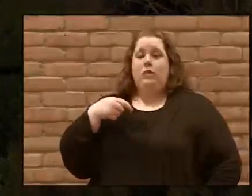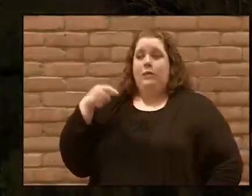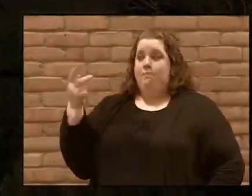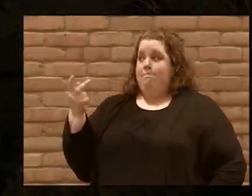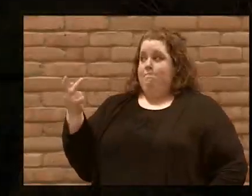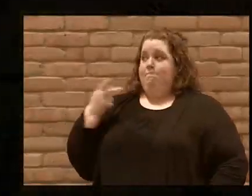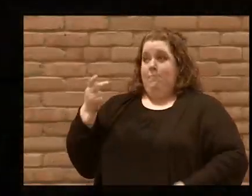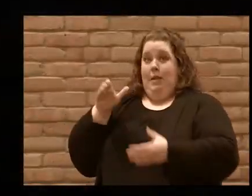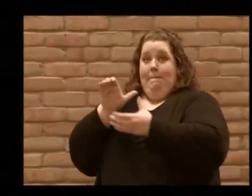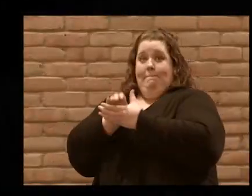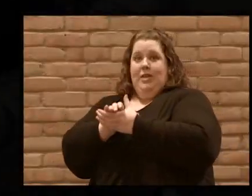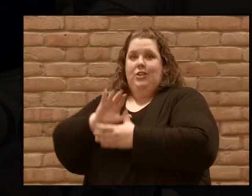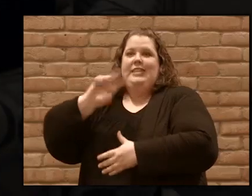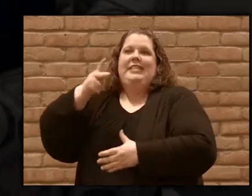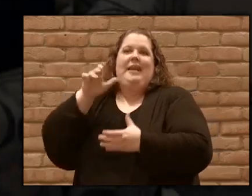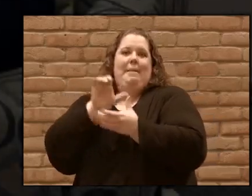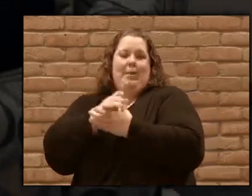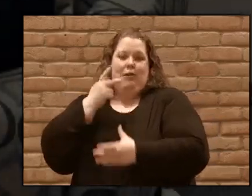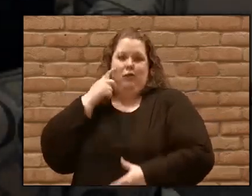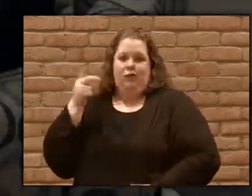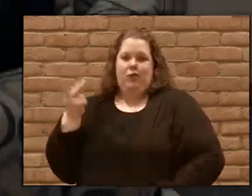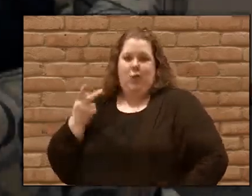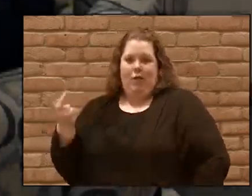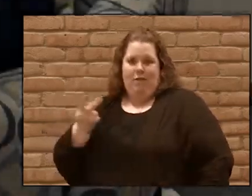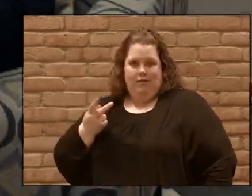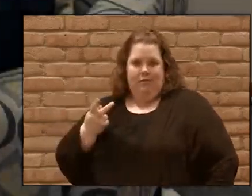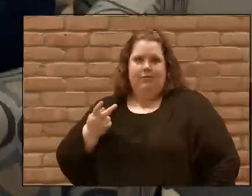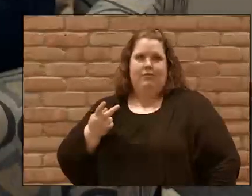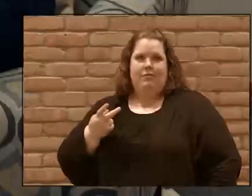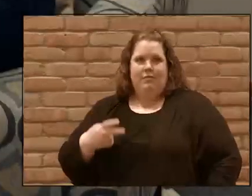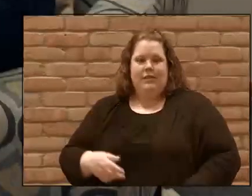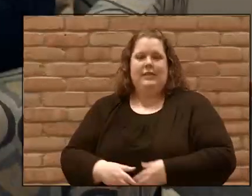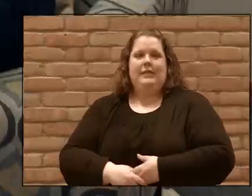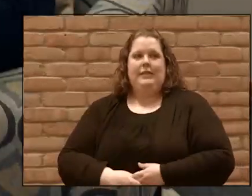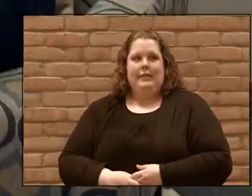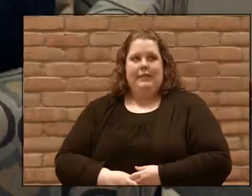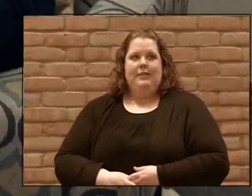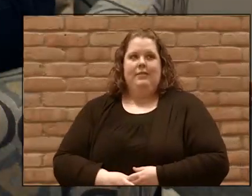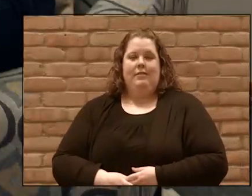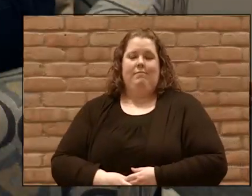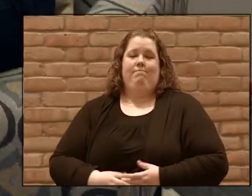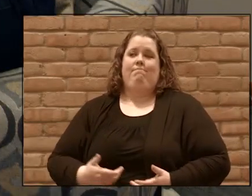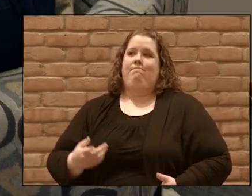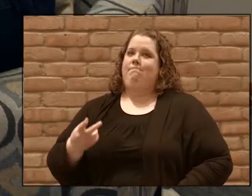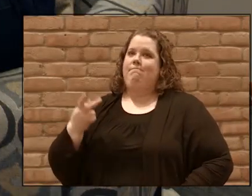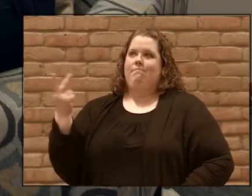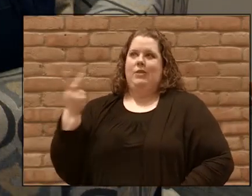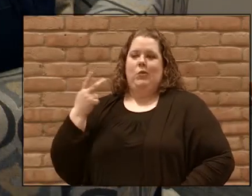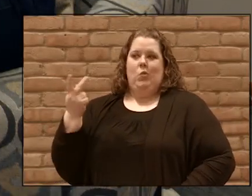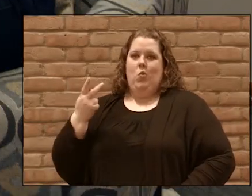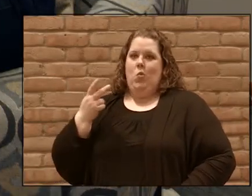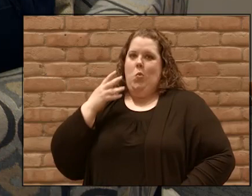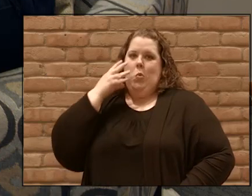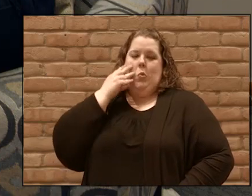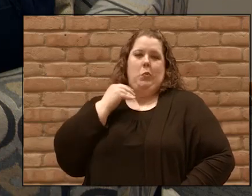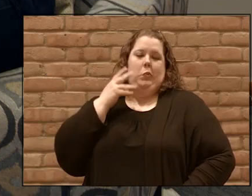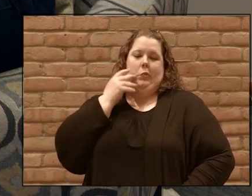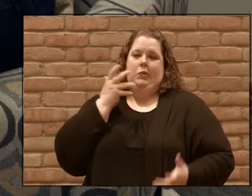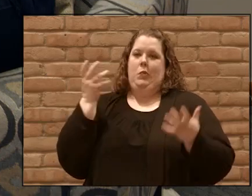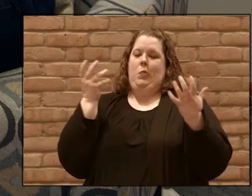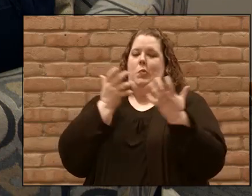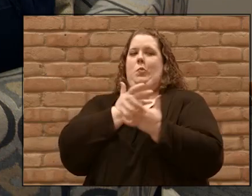both Dave and I and we went through some incredibly hard